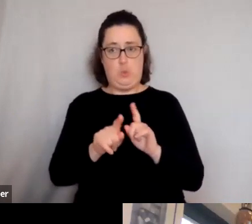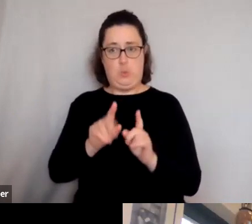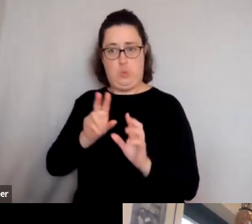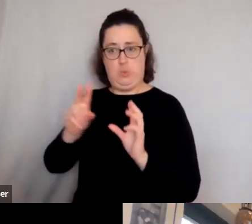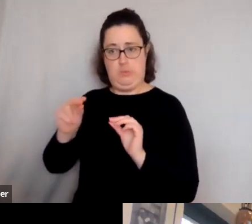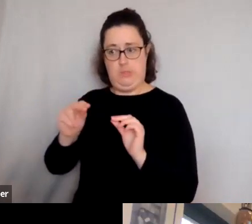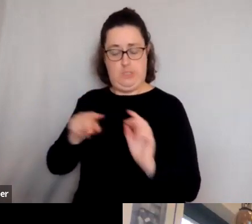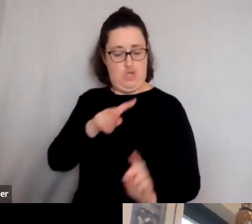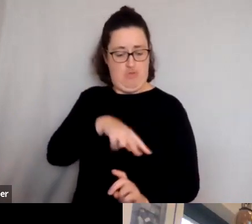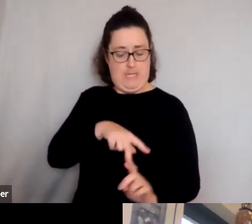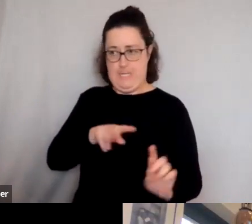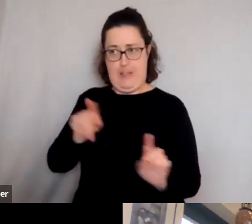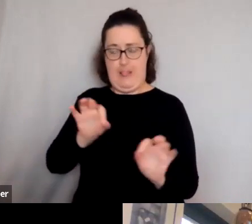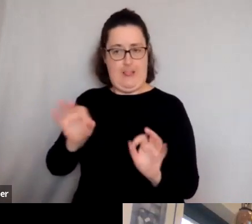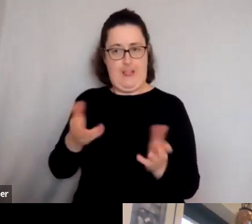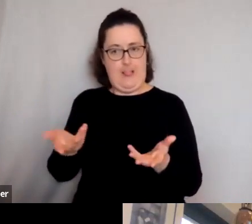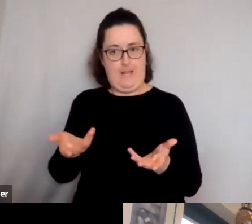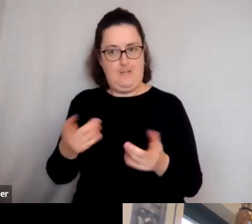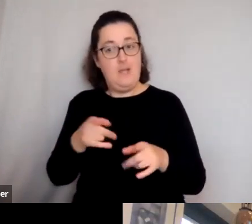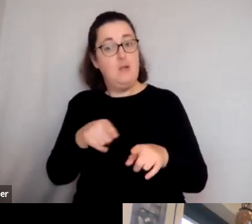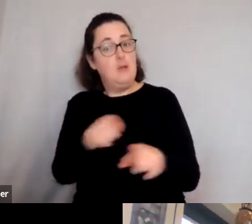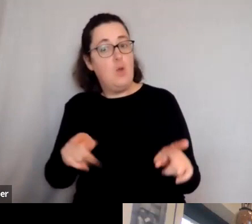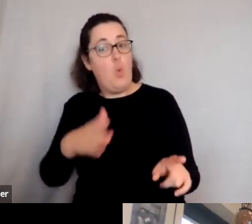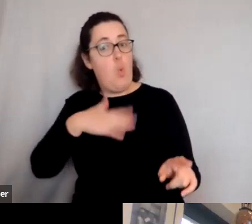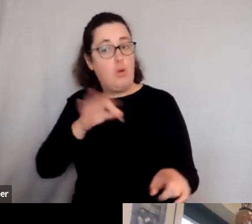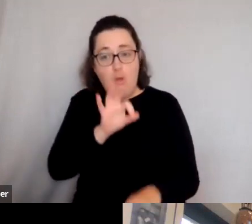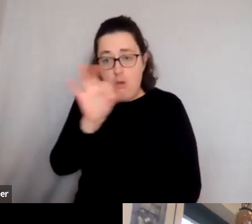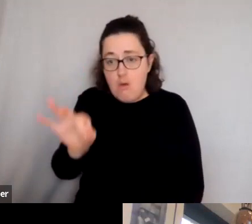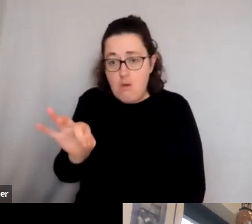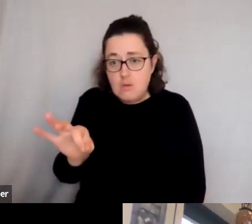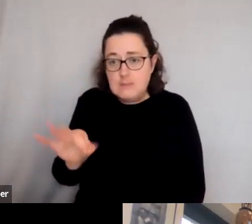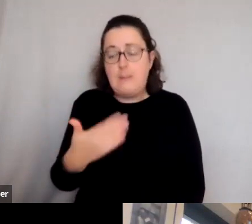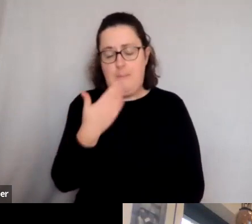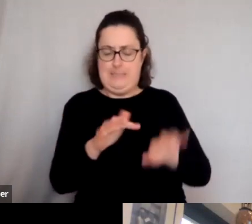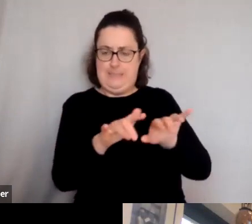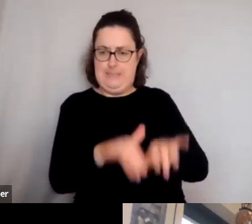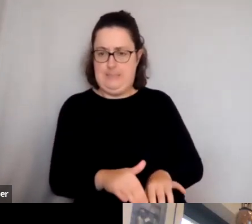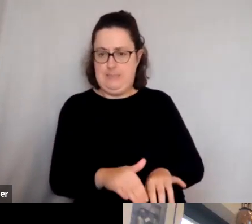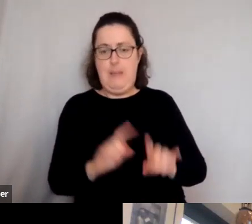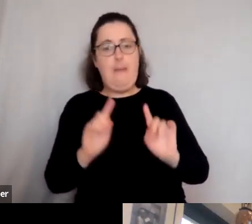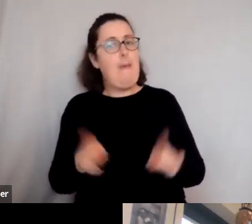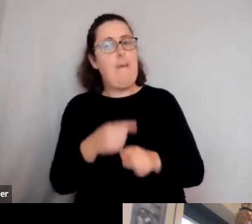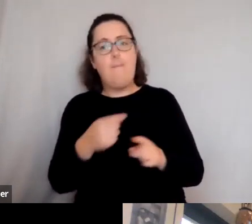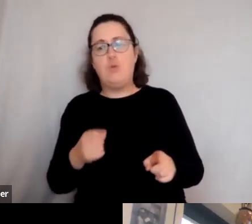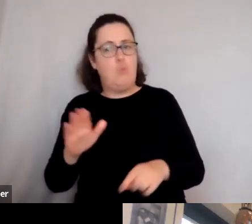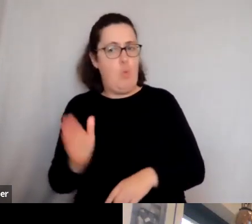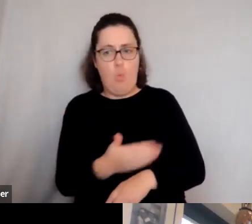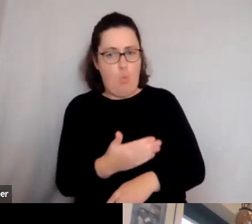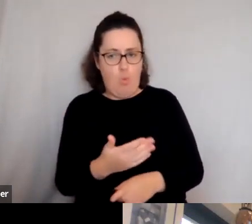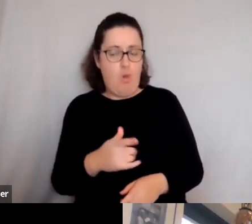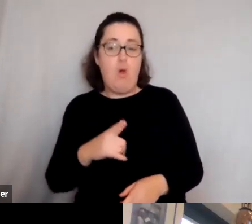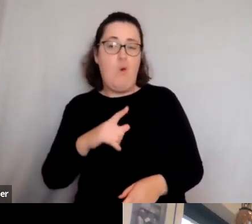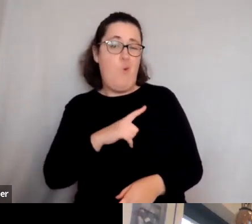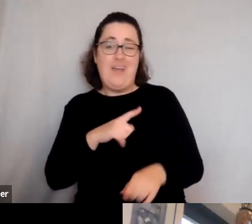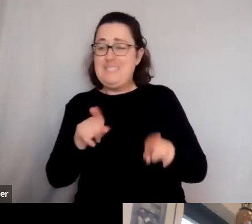but that will be great. So anything that you have that you'd like to ask, because obviously we can't do it in a normal theatre fashion, um,